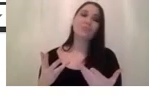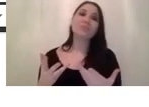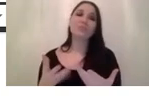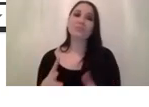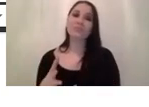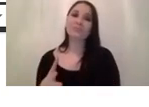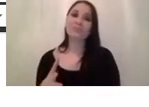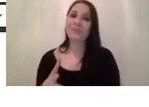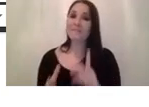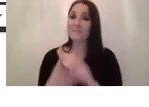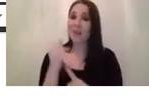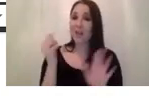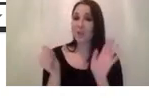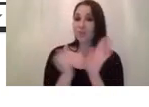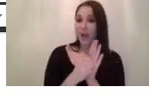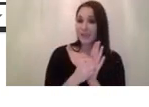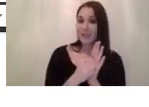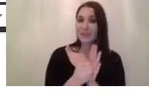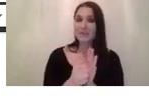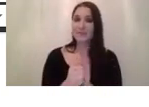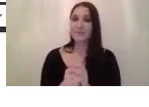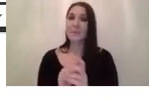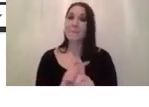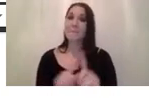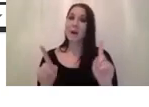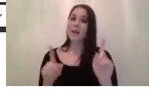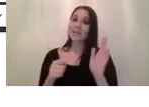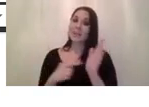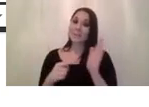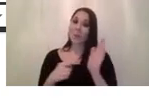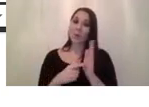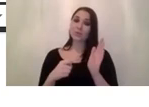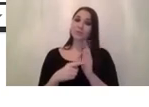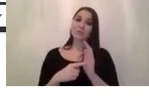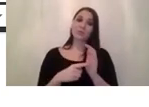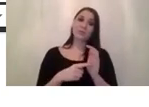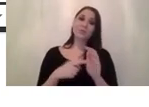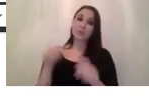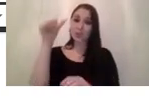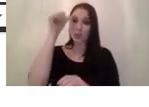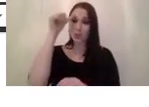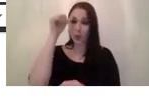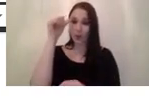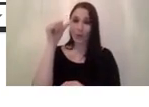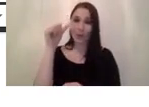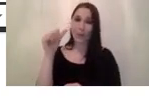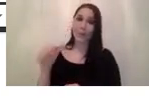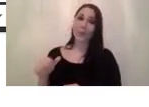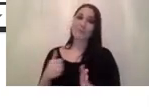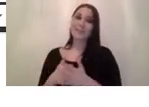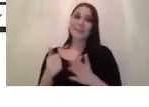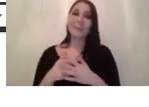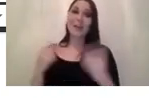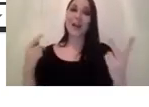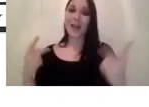uh in the first try uh but it's important to know what are the typical uh lighting configurations